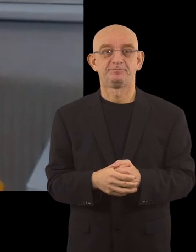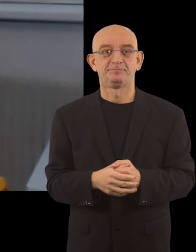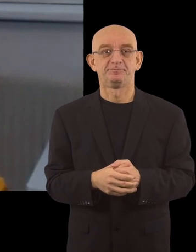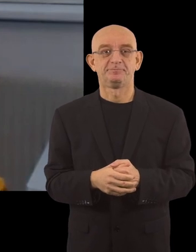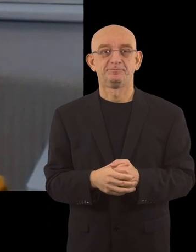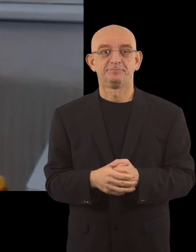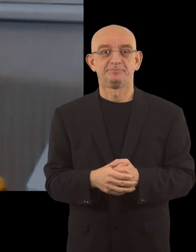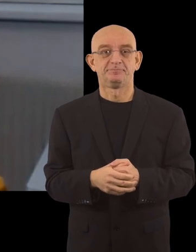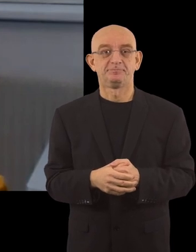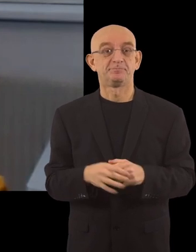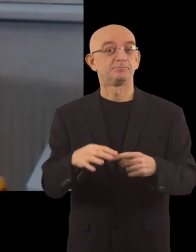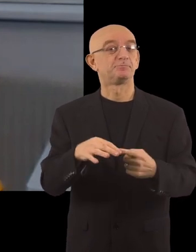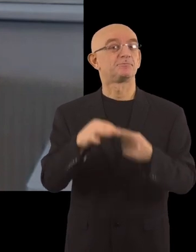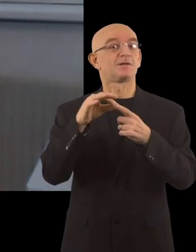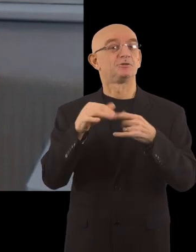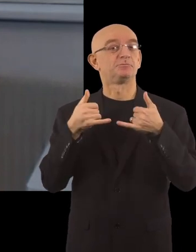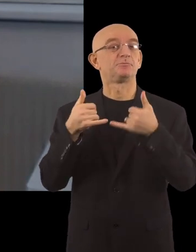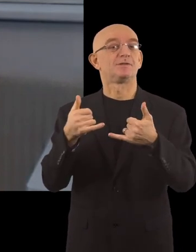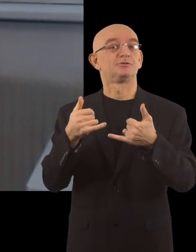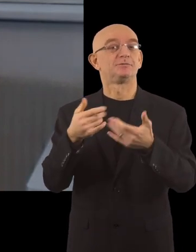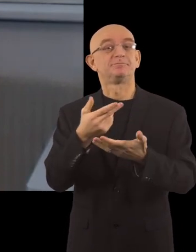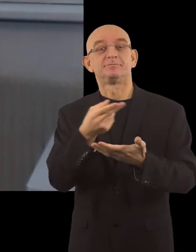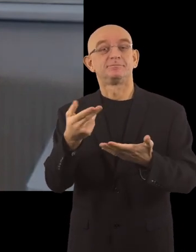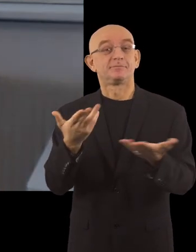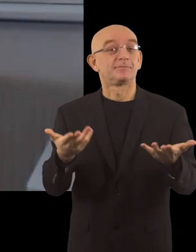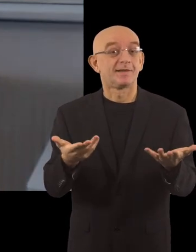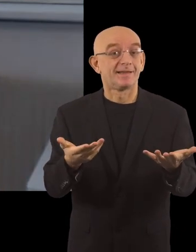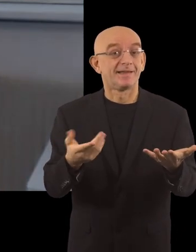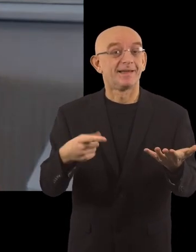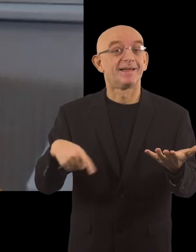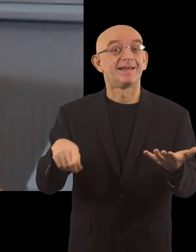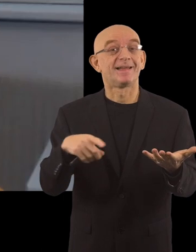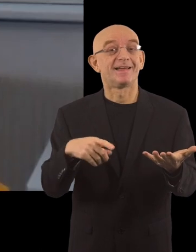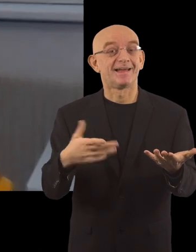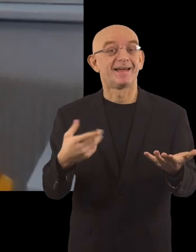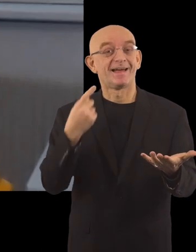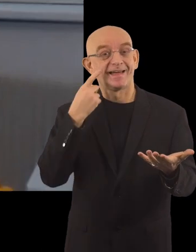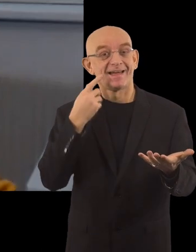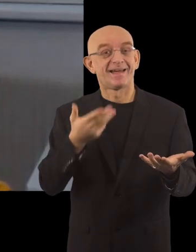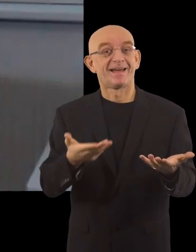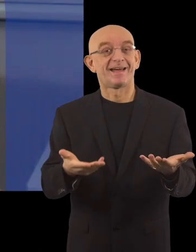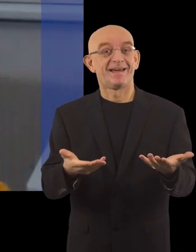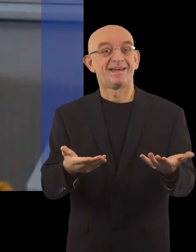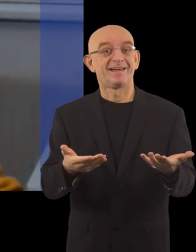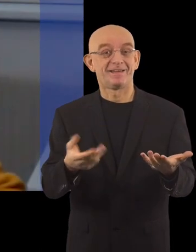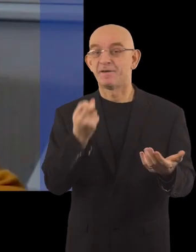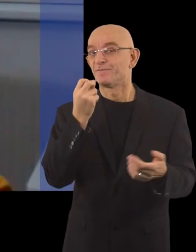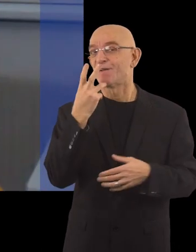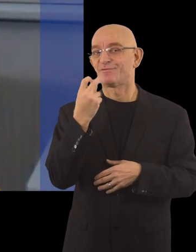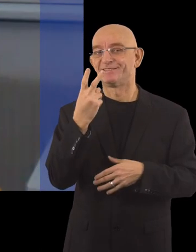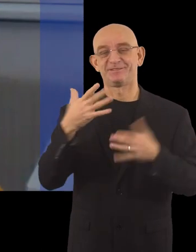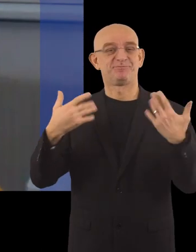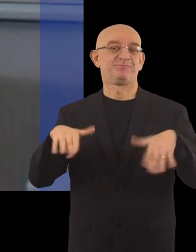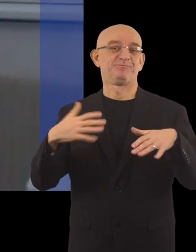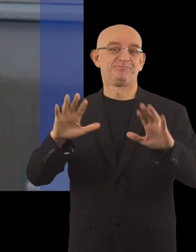the special mention of built environment this year is Florence.